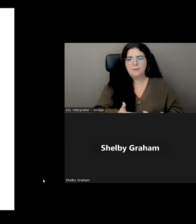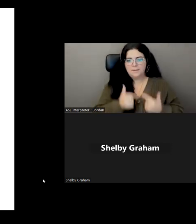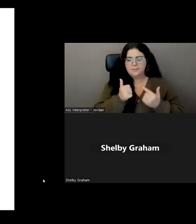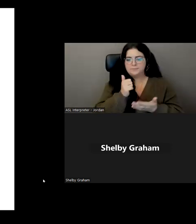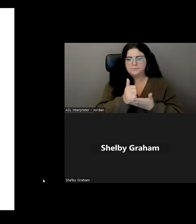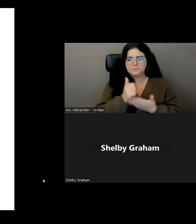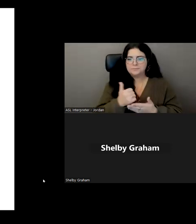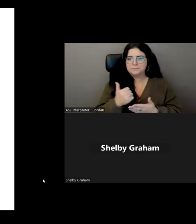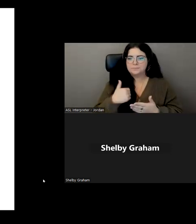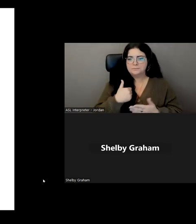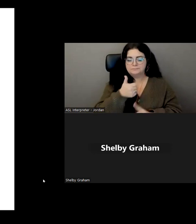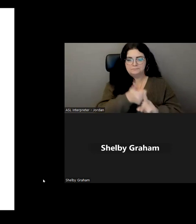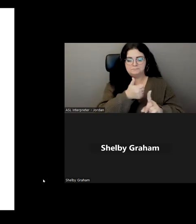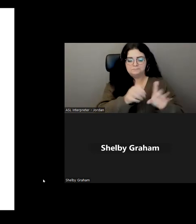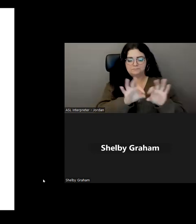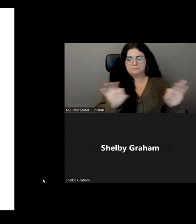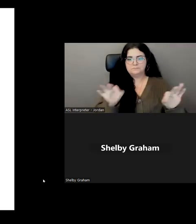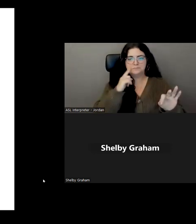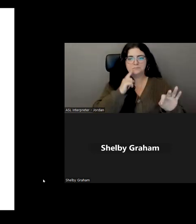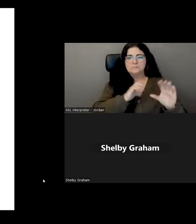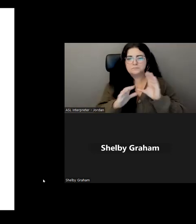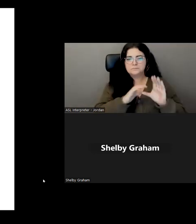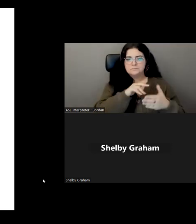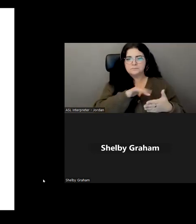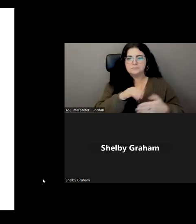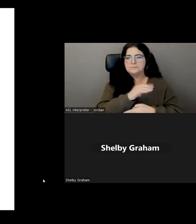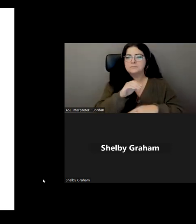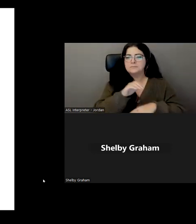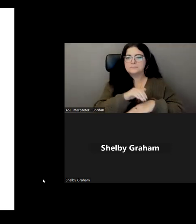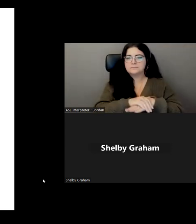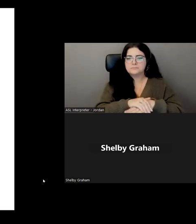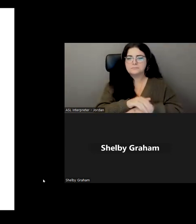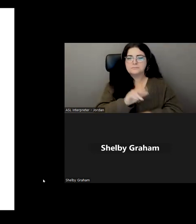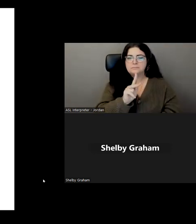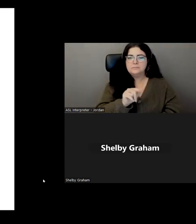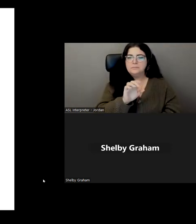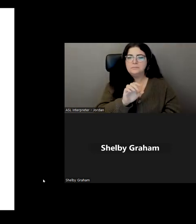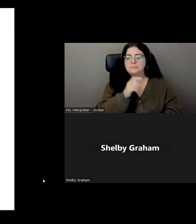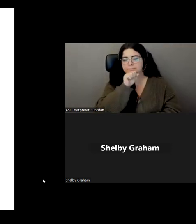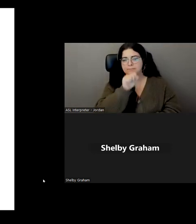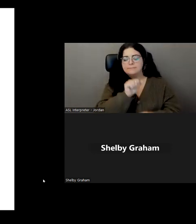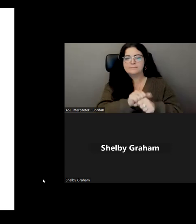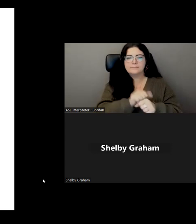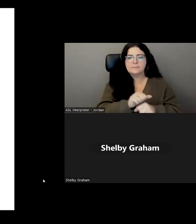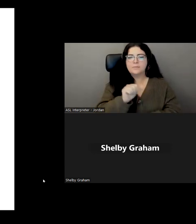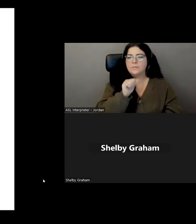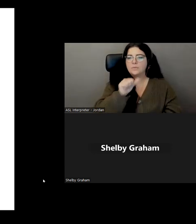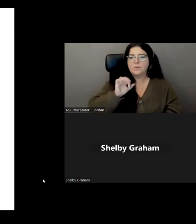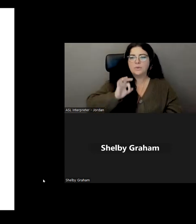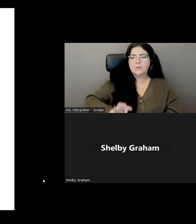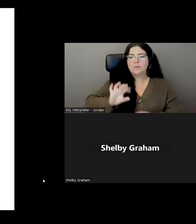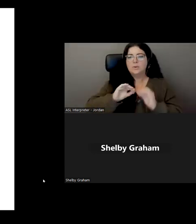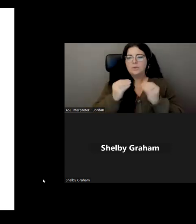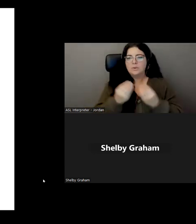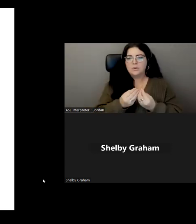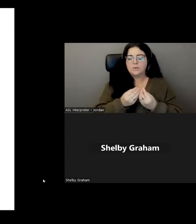He holds a bachelor's degree in communication studies and English. Kyle loves working in nonprofit community, and he